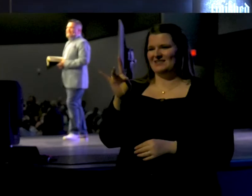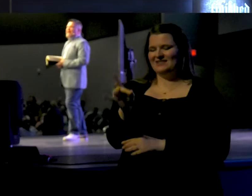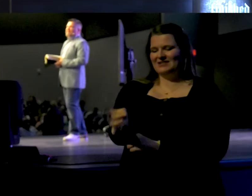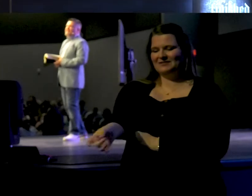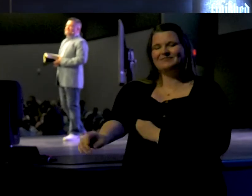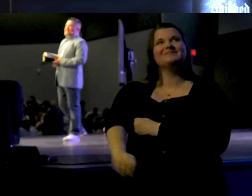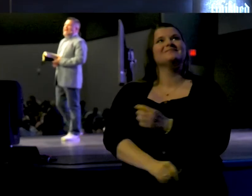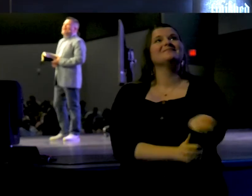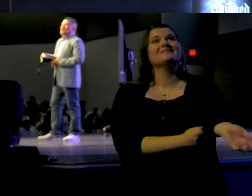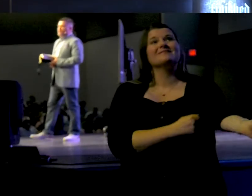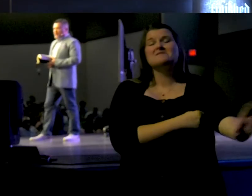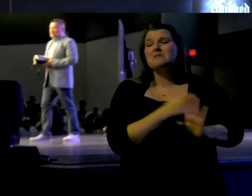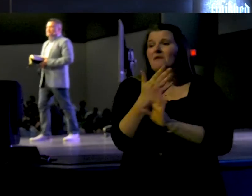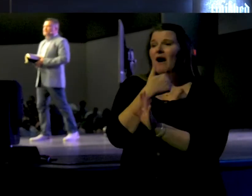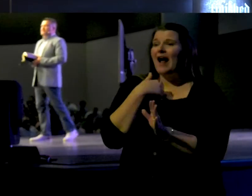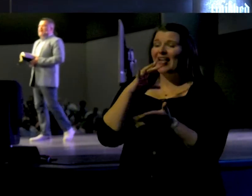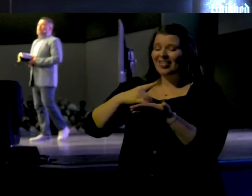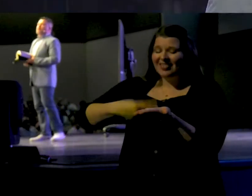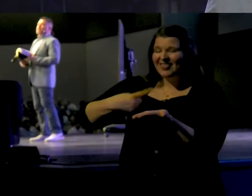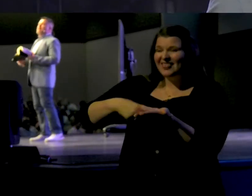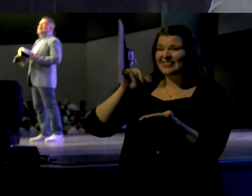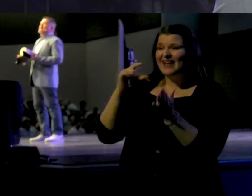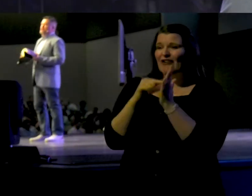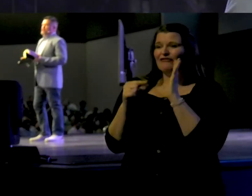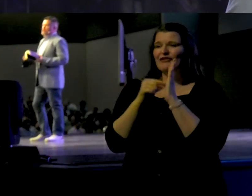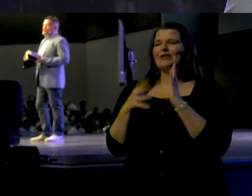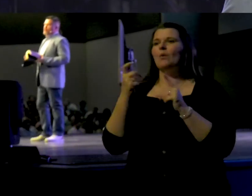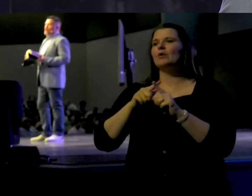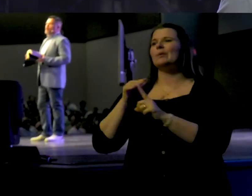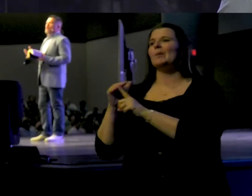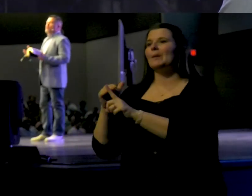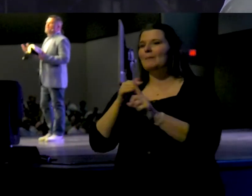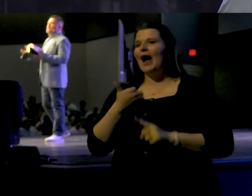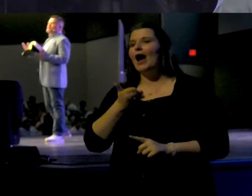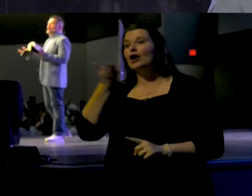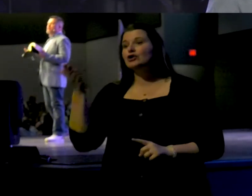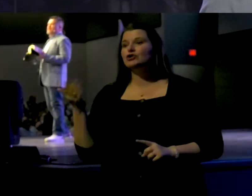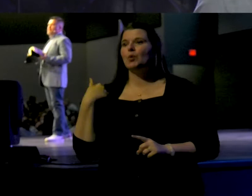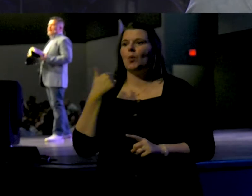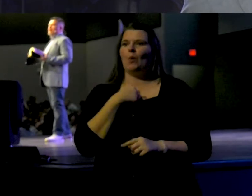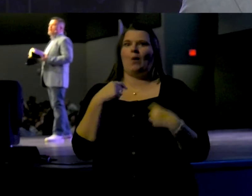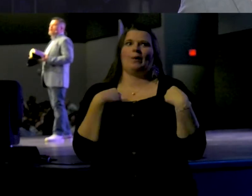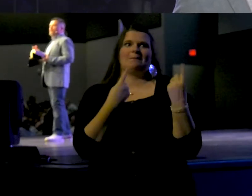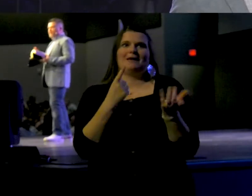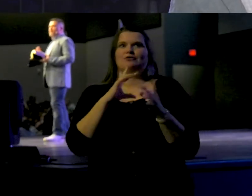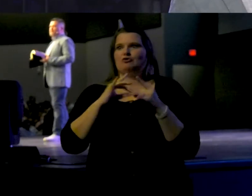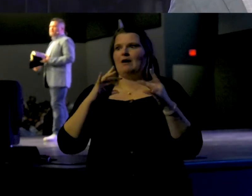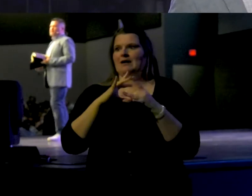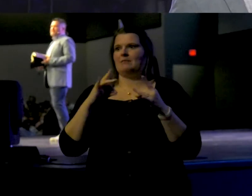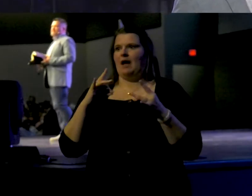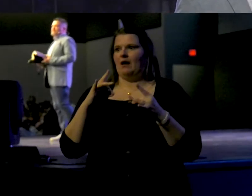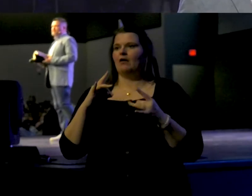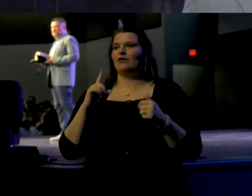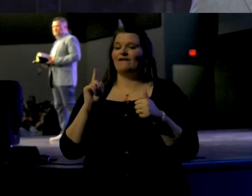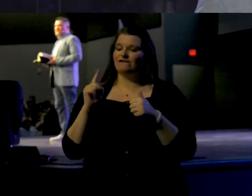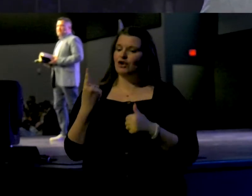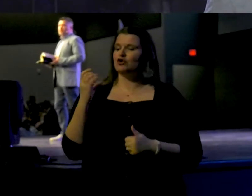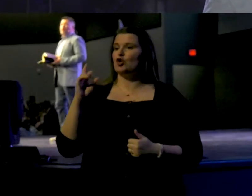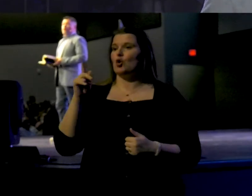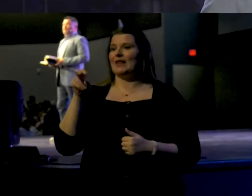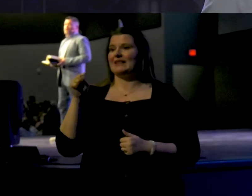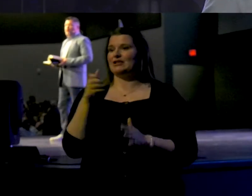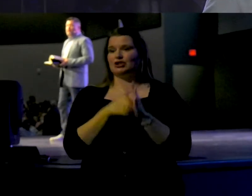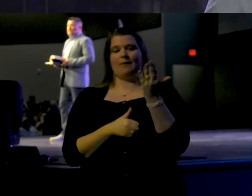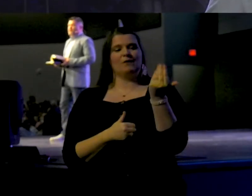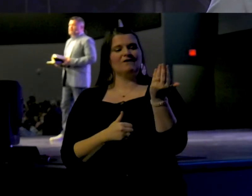Before I dive into that verse, I want to remind you what we've been talking about from 1 Corinthians 15.